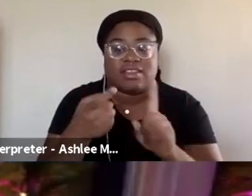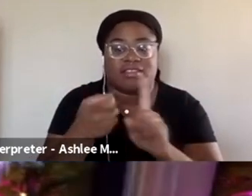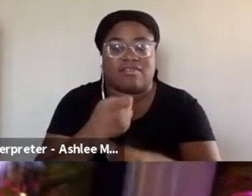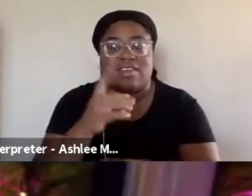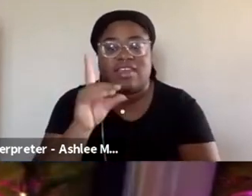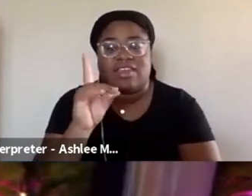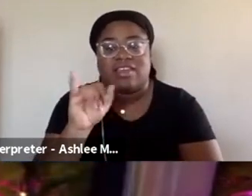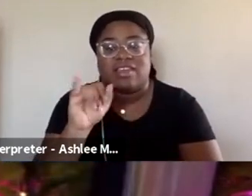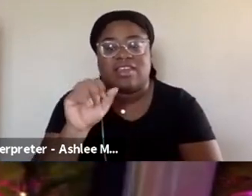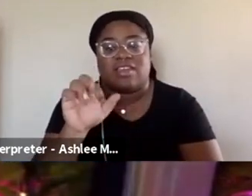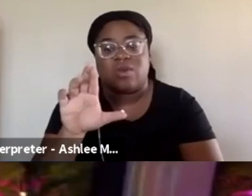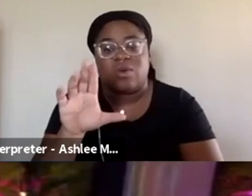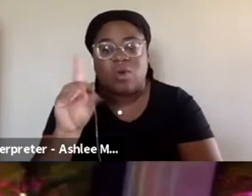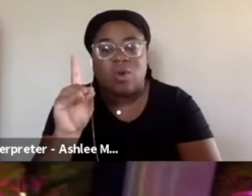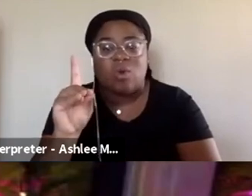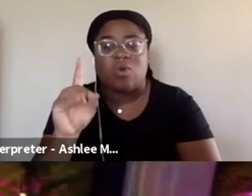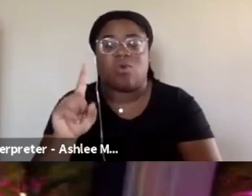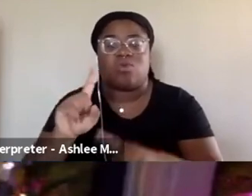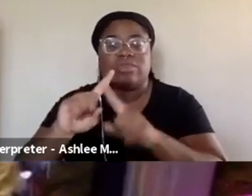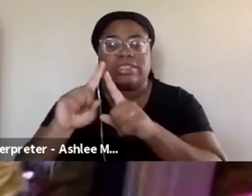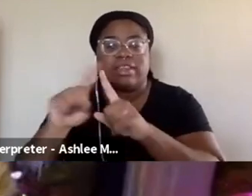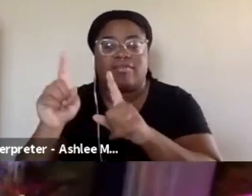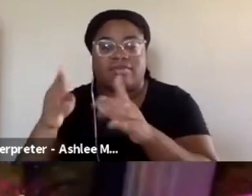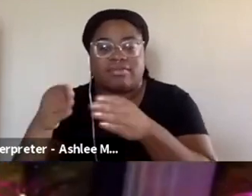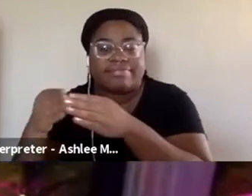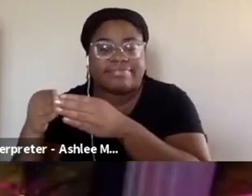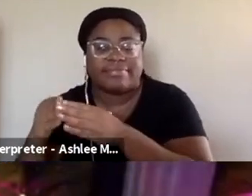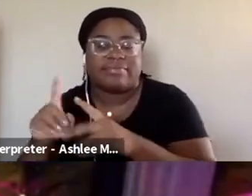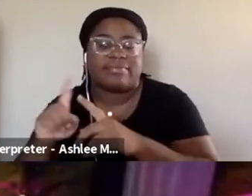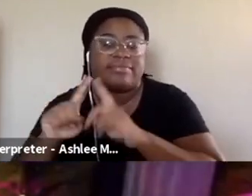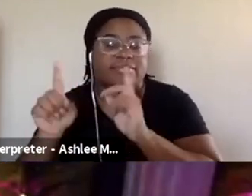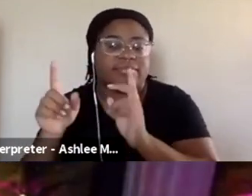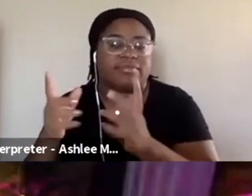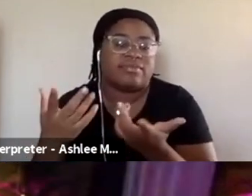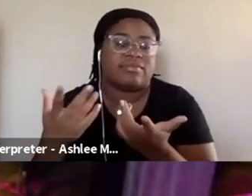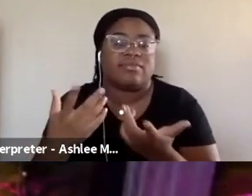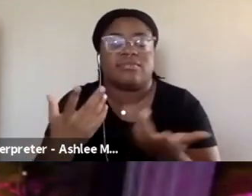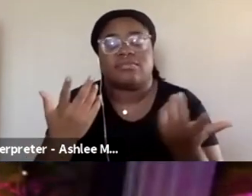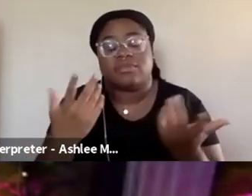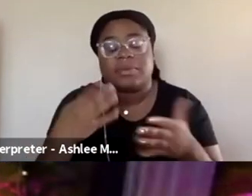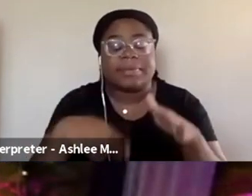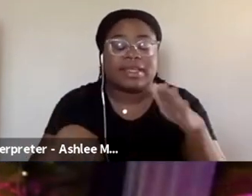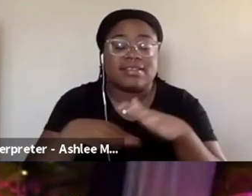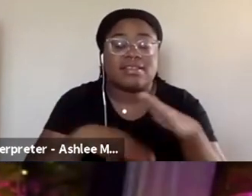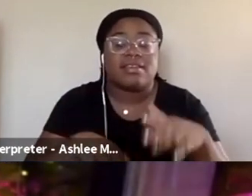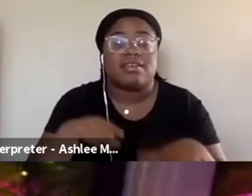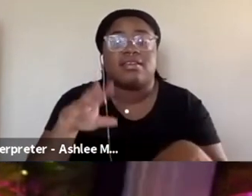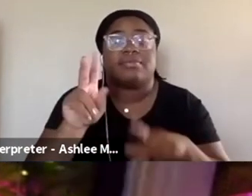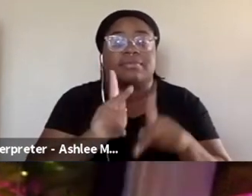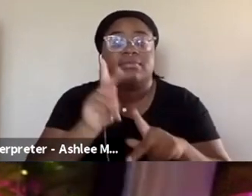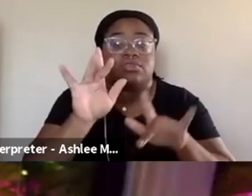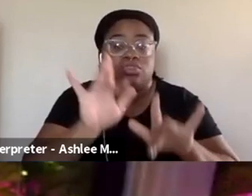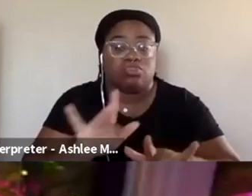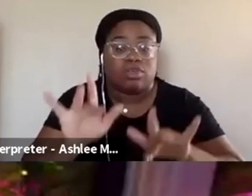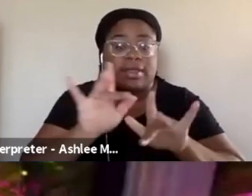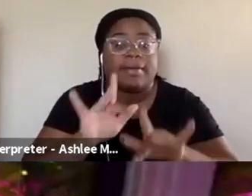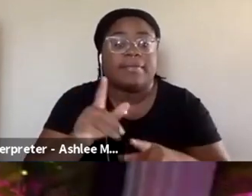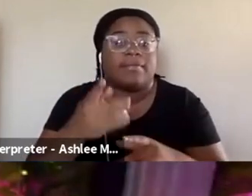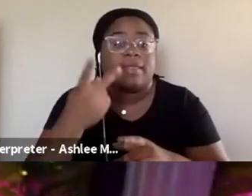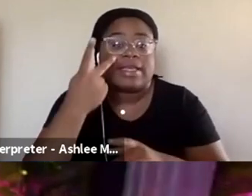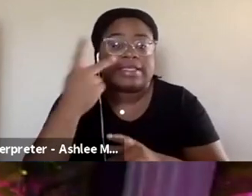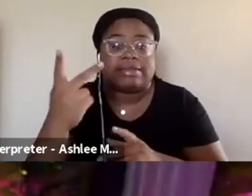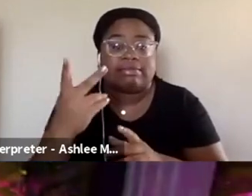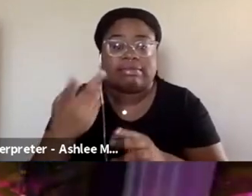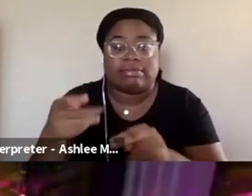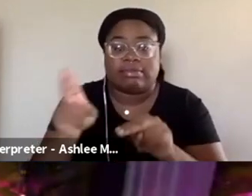dark little corners of discord. But basically, while a streamer is live and streaming, they'll see an influx